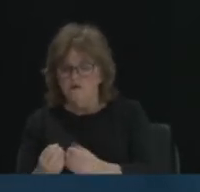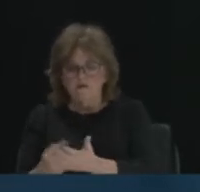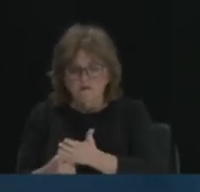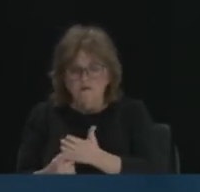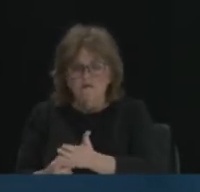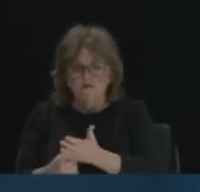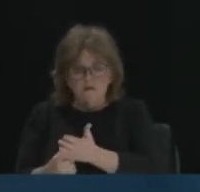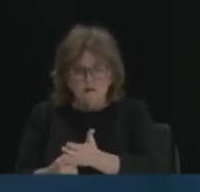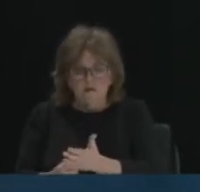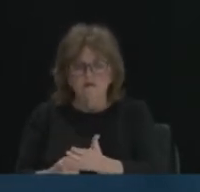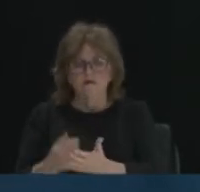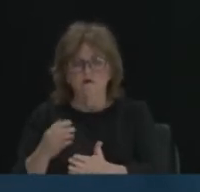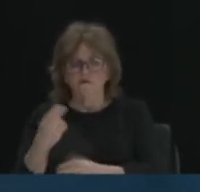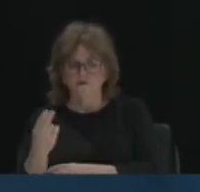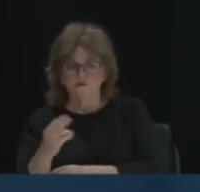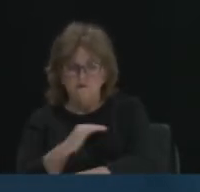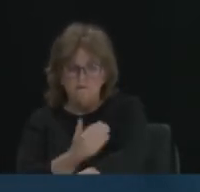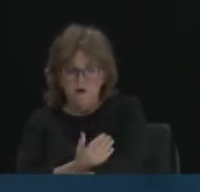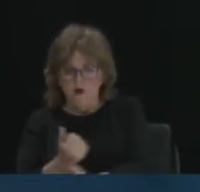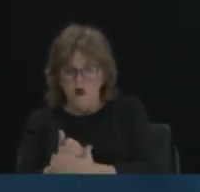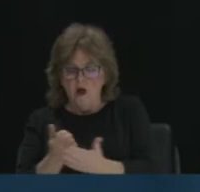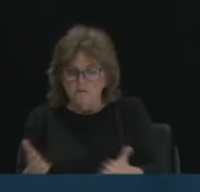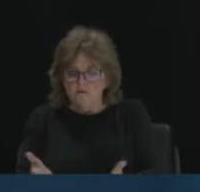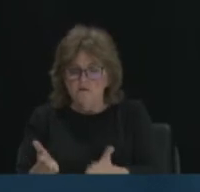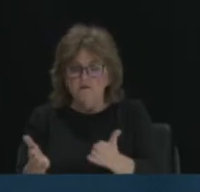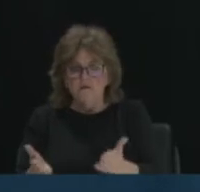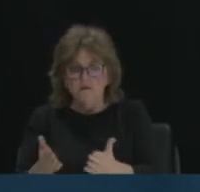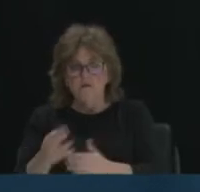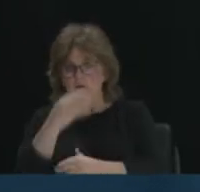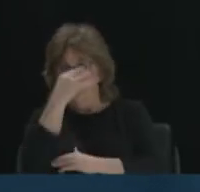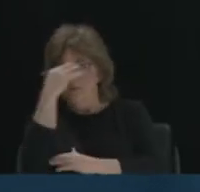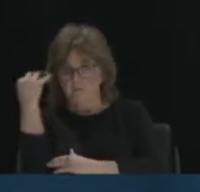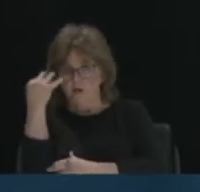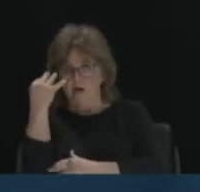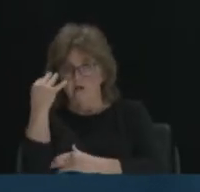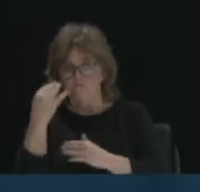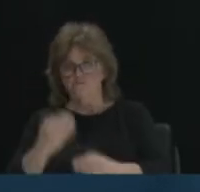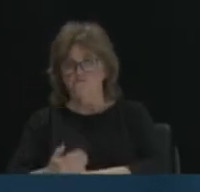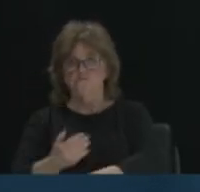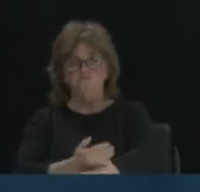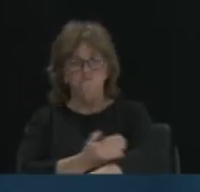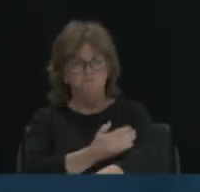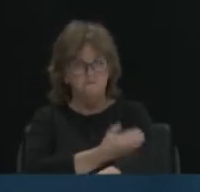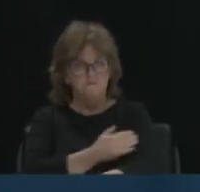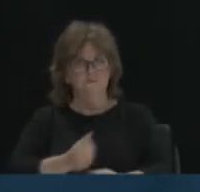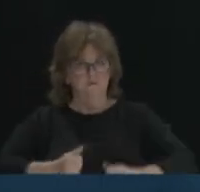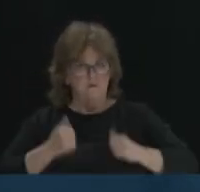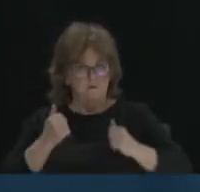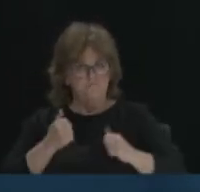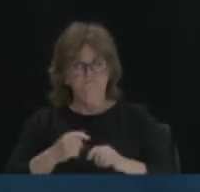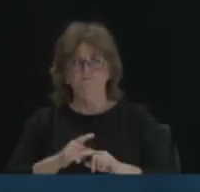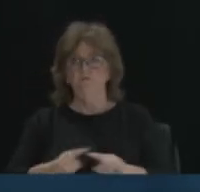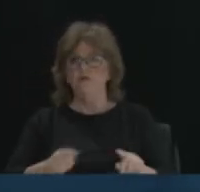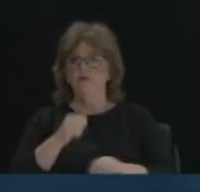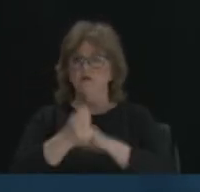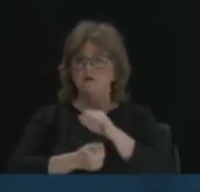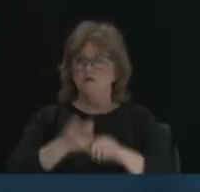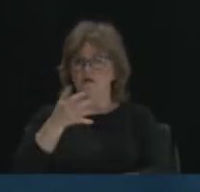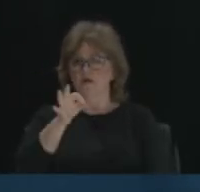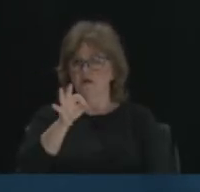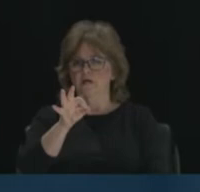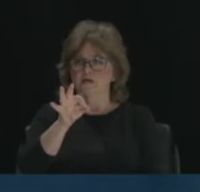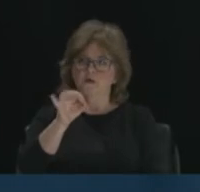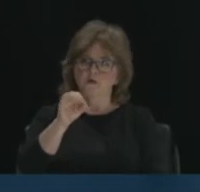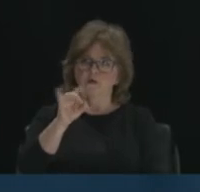how to do within their power to push the black agenda forward. Somewhere along the road in 08 and 09, his